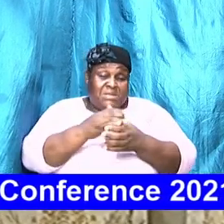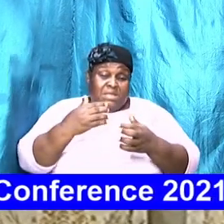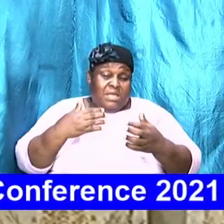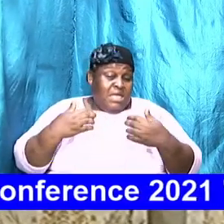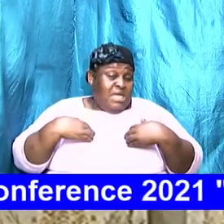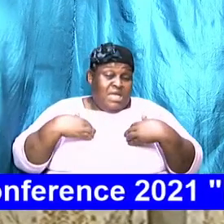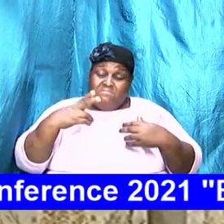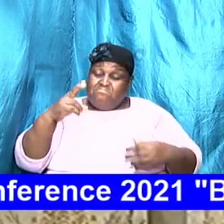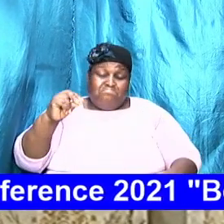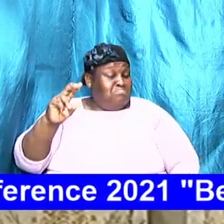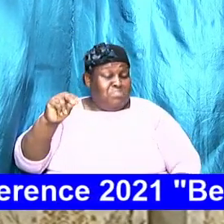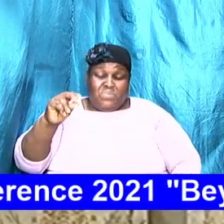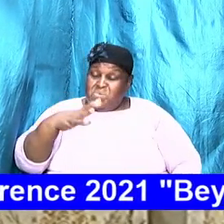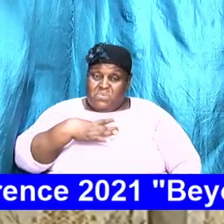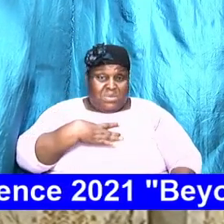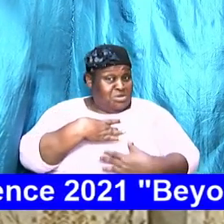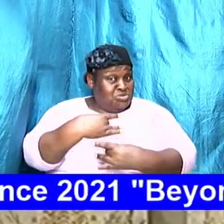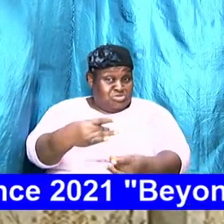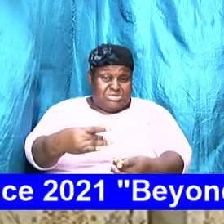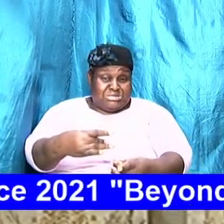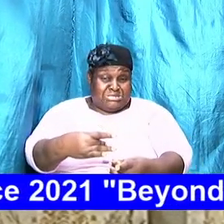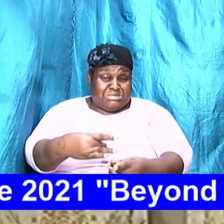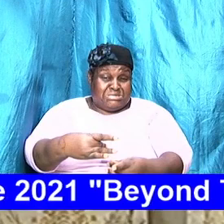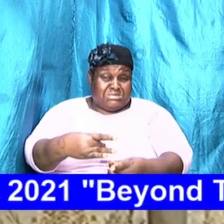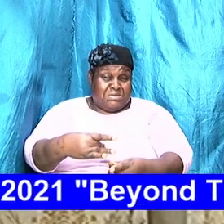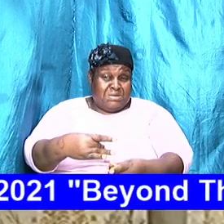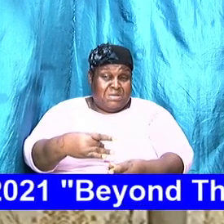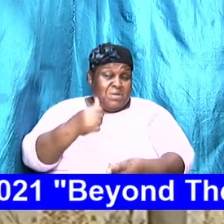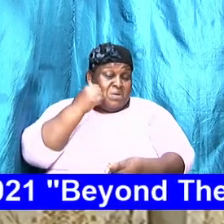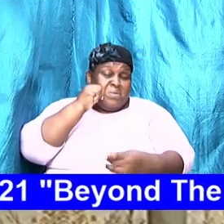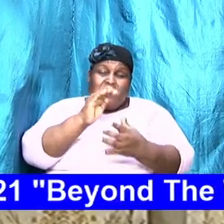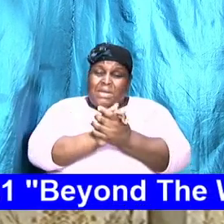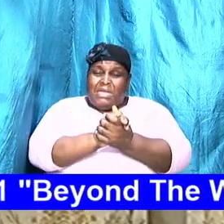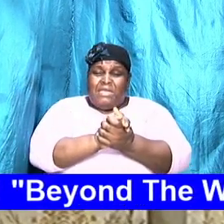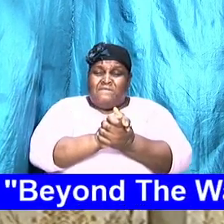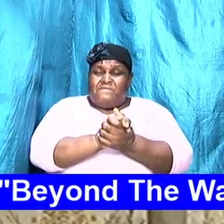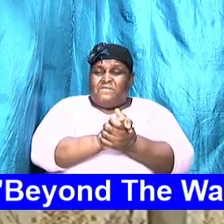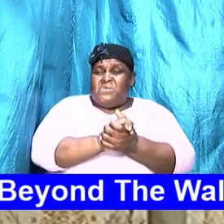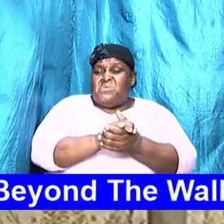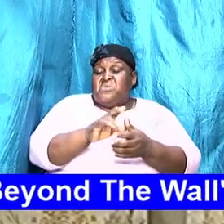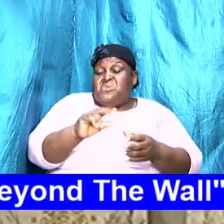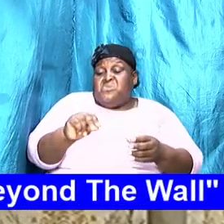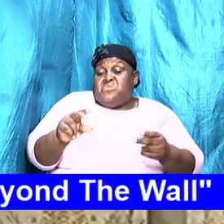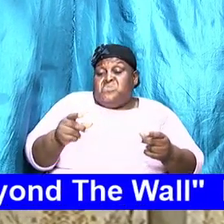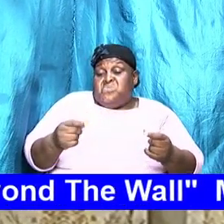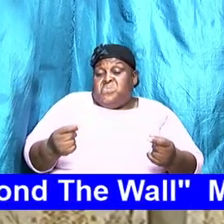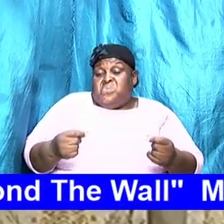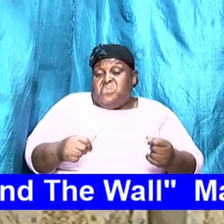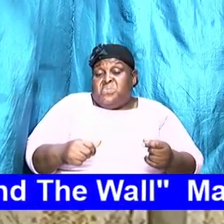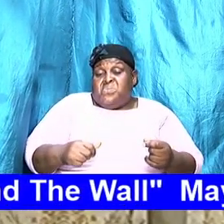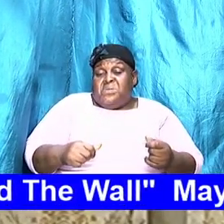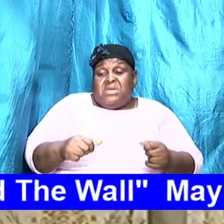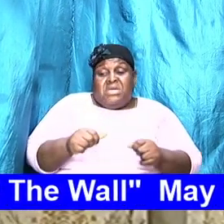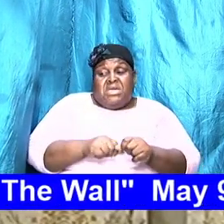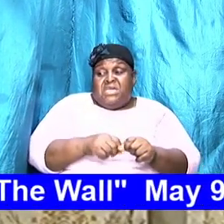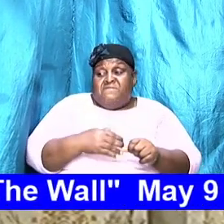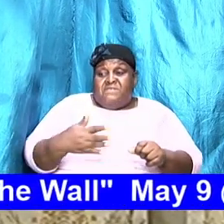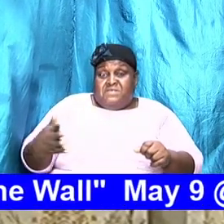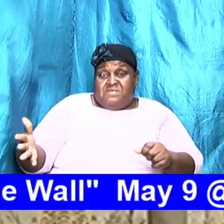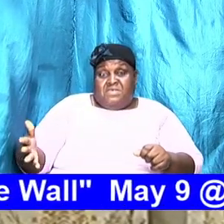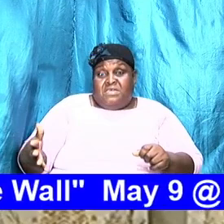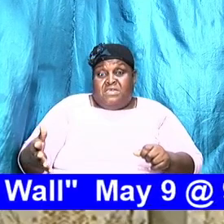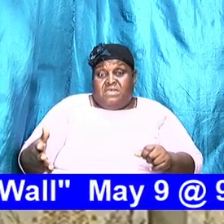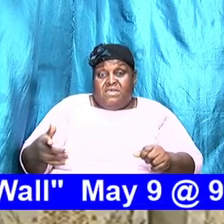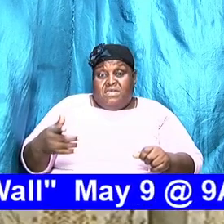Or my wife would do anything for anybody else, and she'd cook the best dish for a visitor.